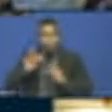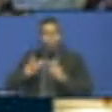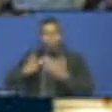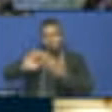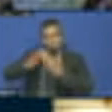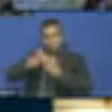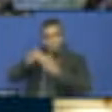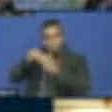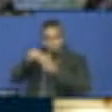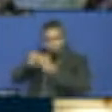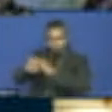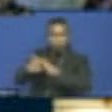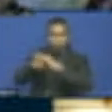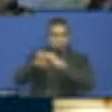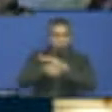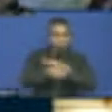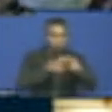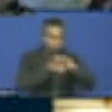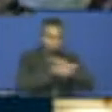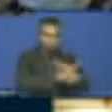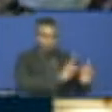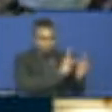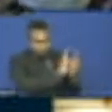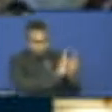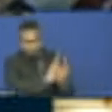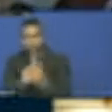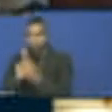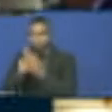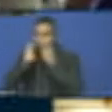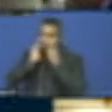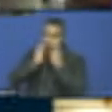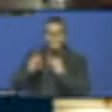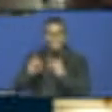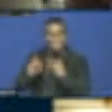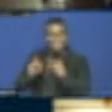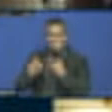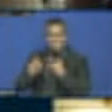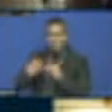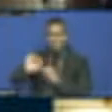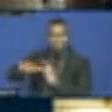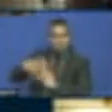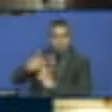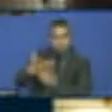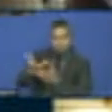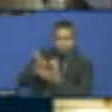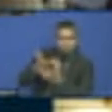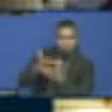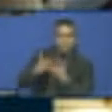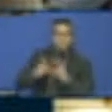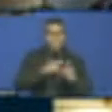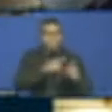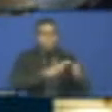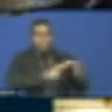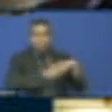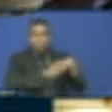traditional authorities, the church leaders, the schools, these platforms, we need to re-emphasize the SDGs time and